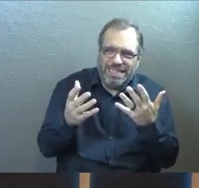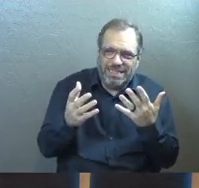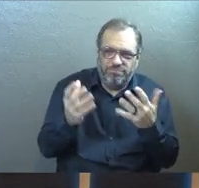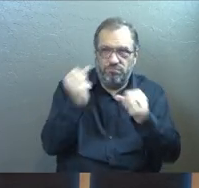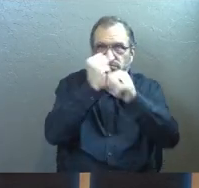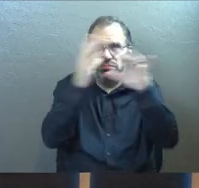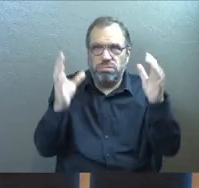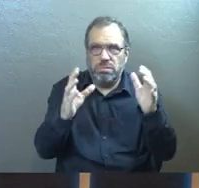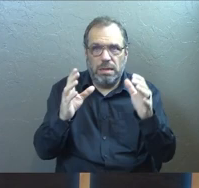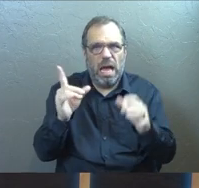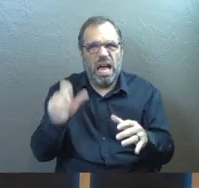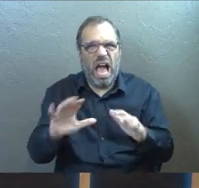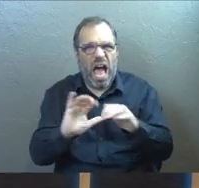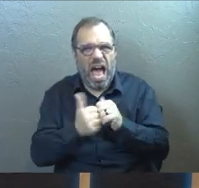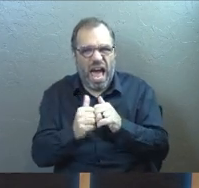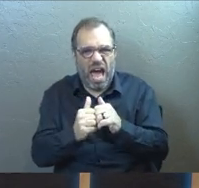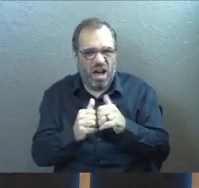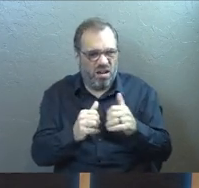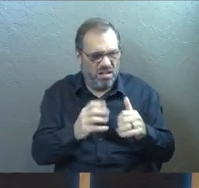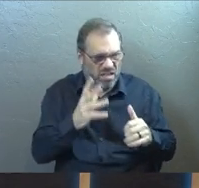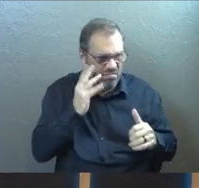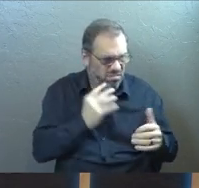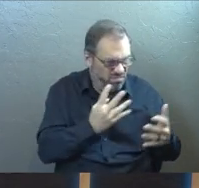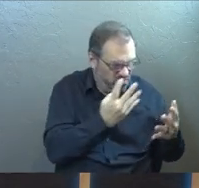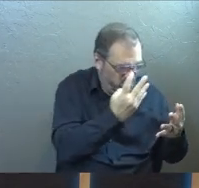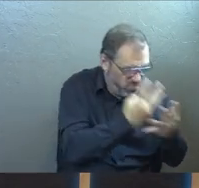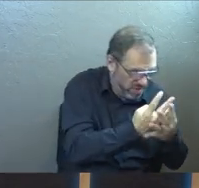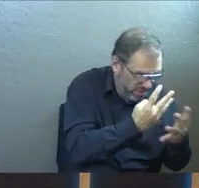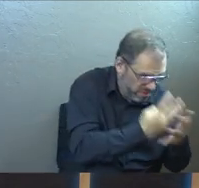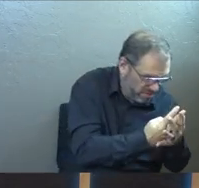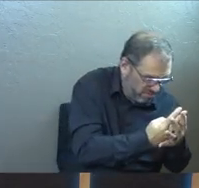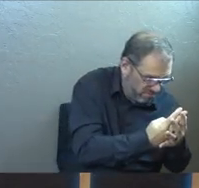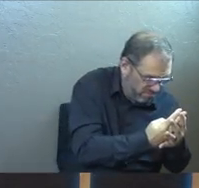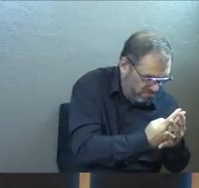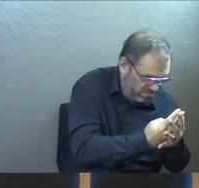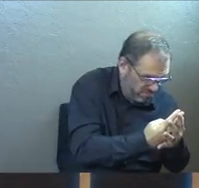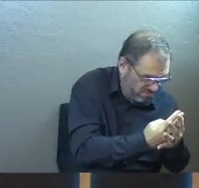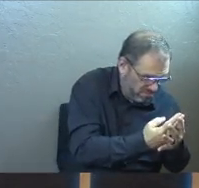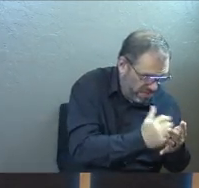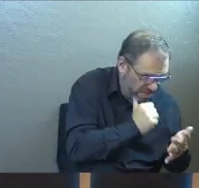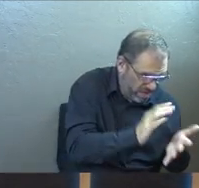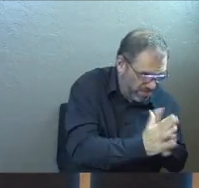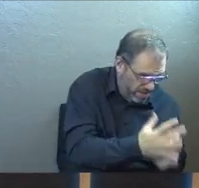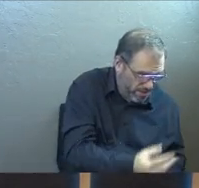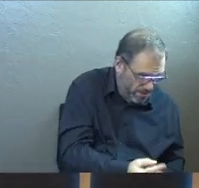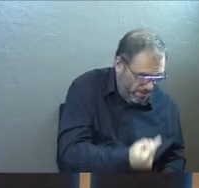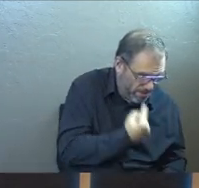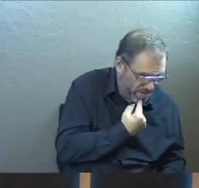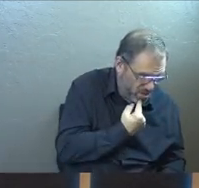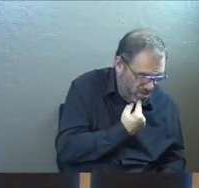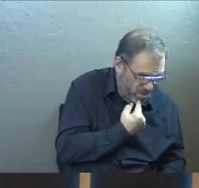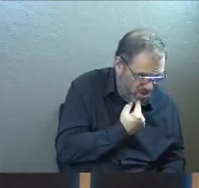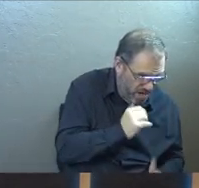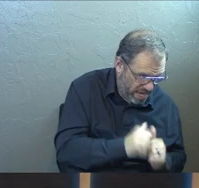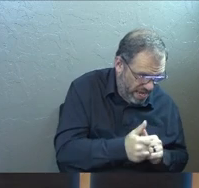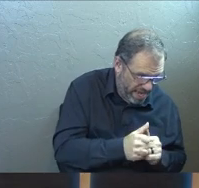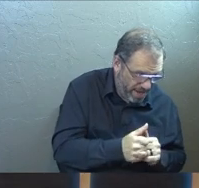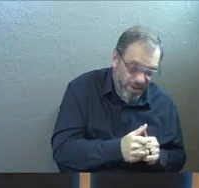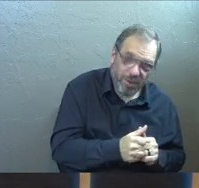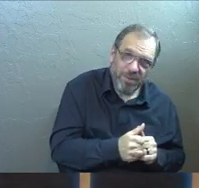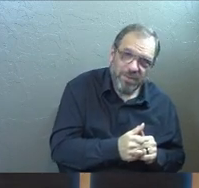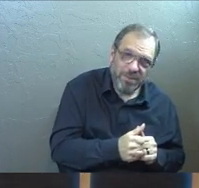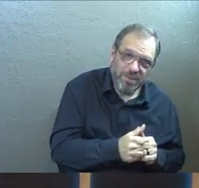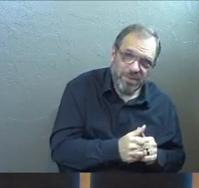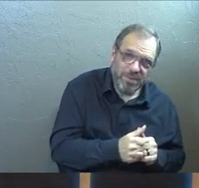whole picture. You asked the question, how do you go through a prison and not get bitter? Part of it, and it's